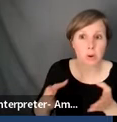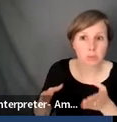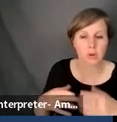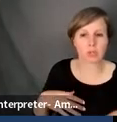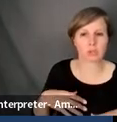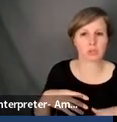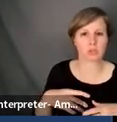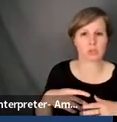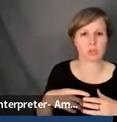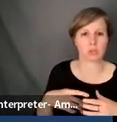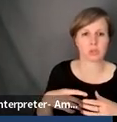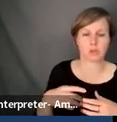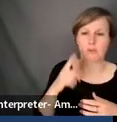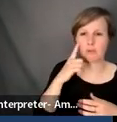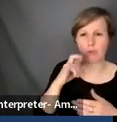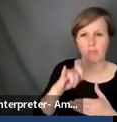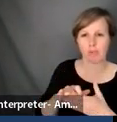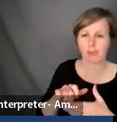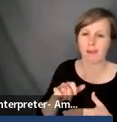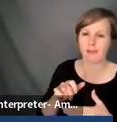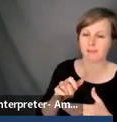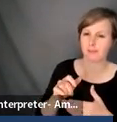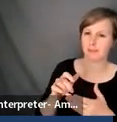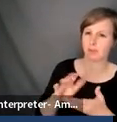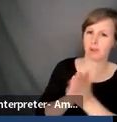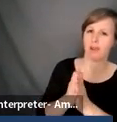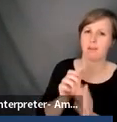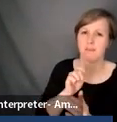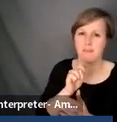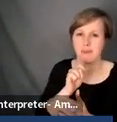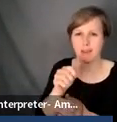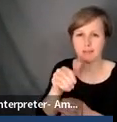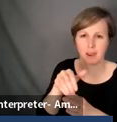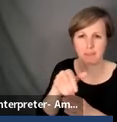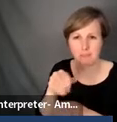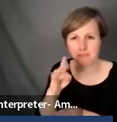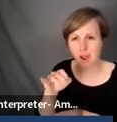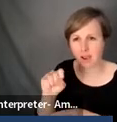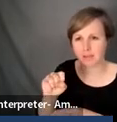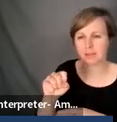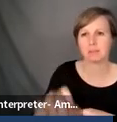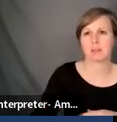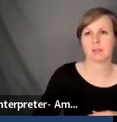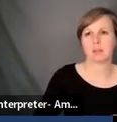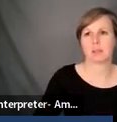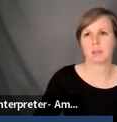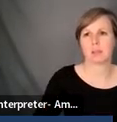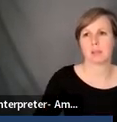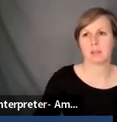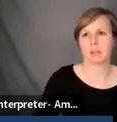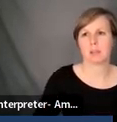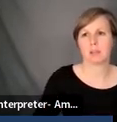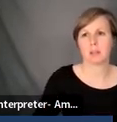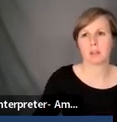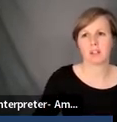is, uh, to be anti-bias as a person. It's specifically when the, for example, the theme of Black